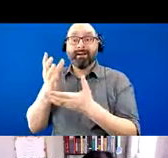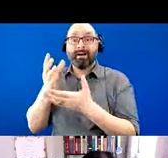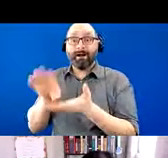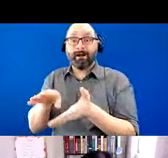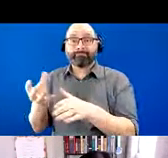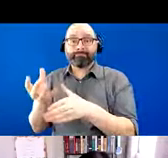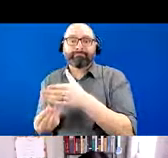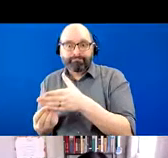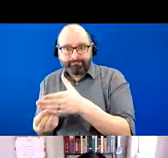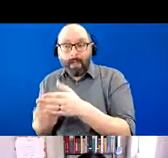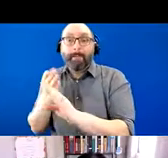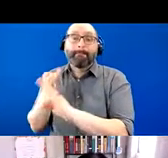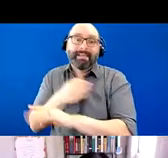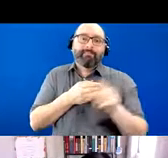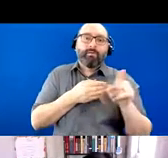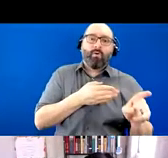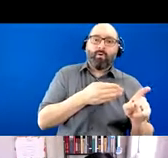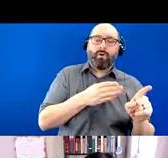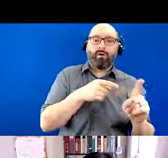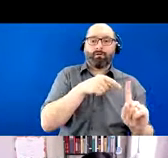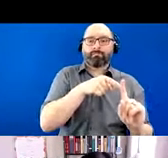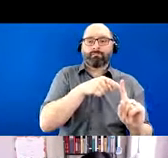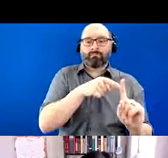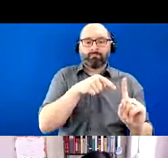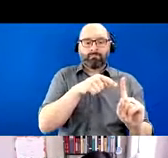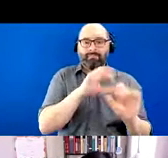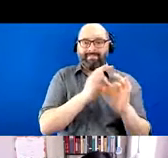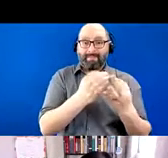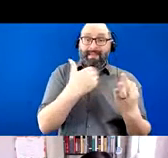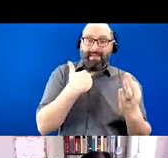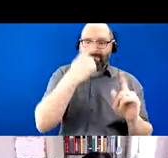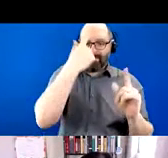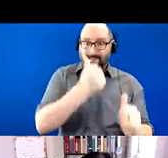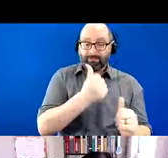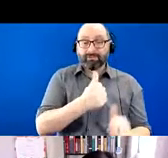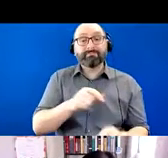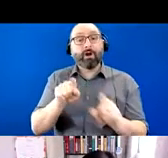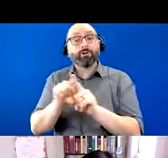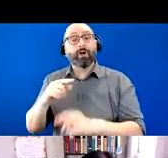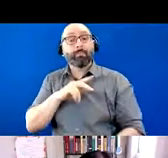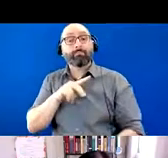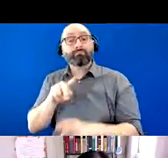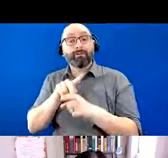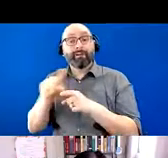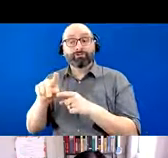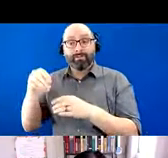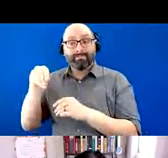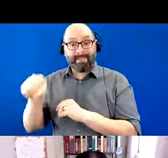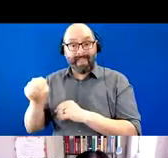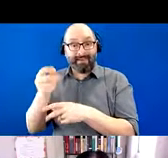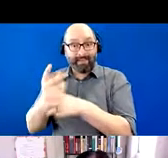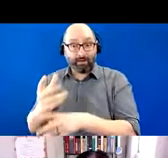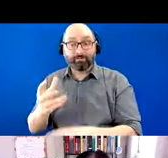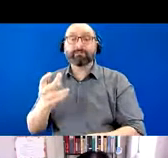dementia. And to add into the caregiver group, you know, professional paid caregivers, as well